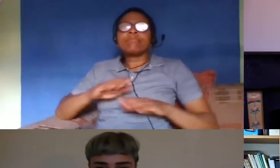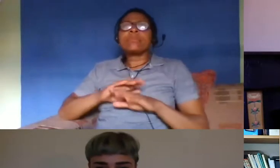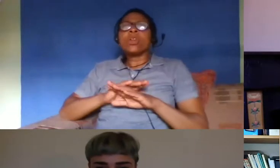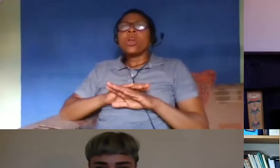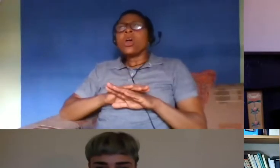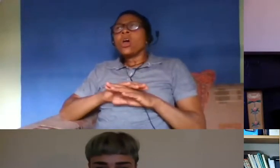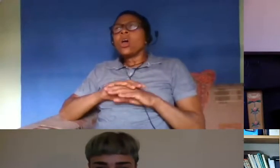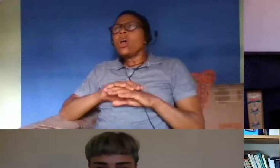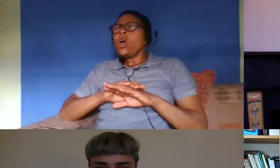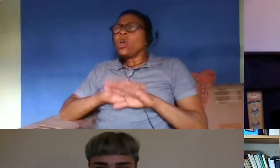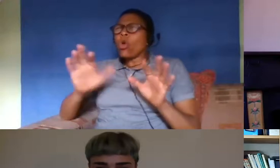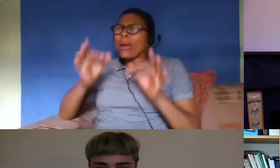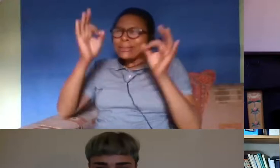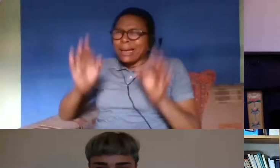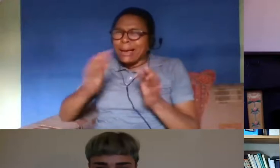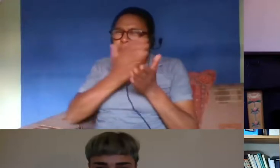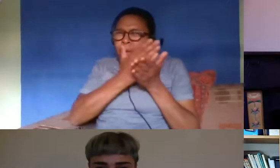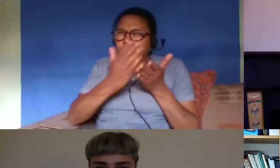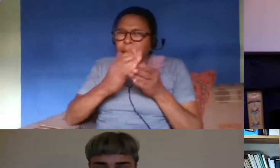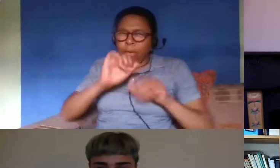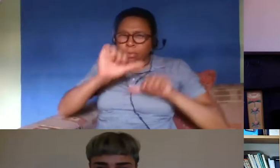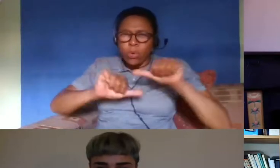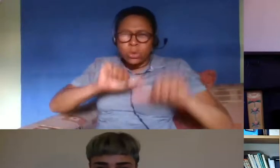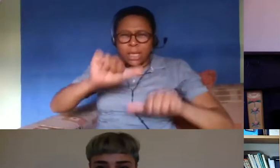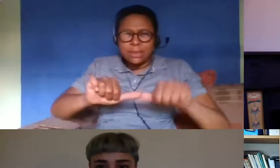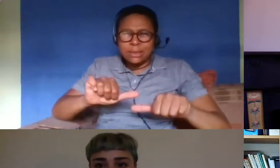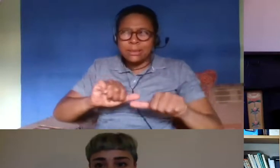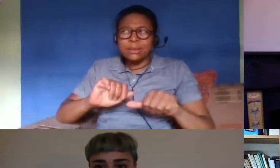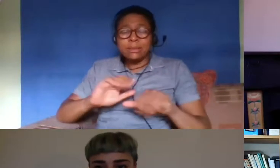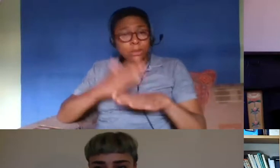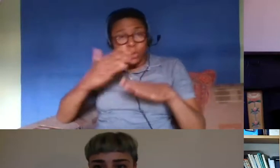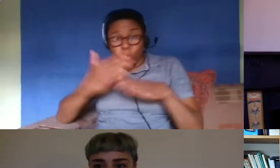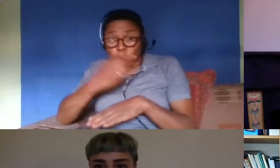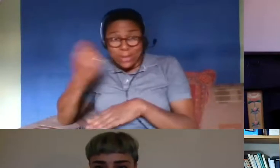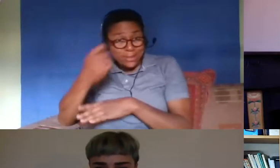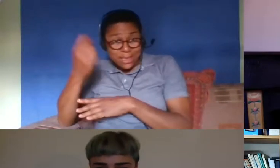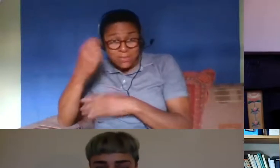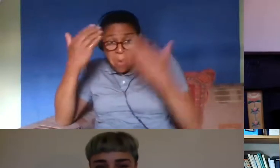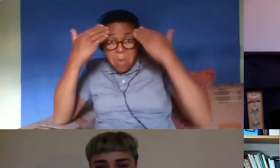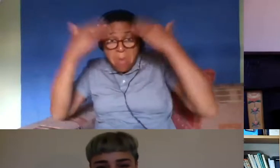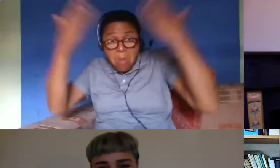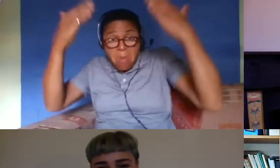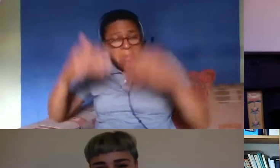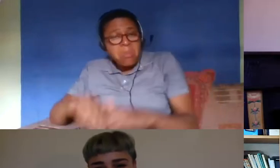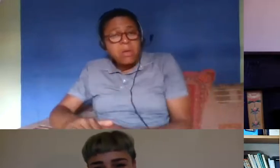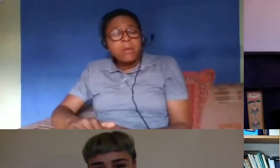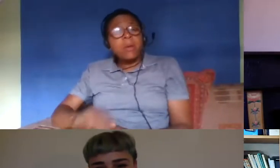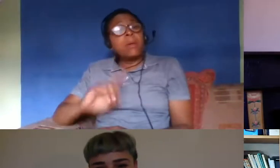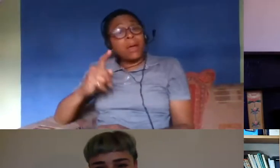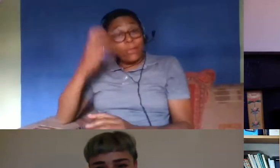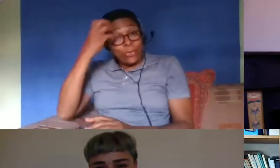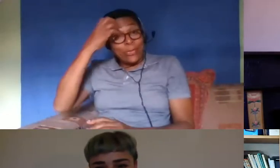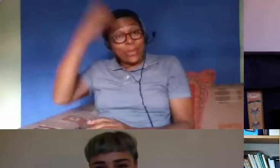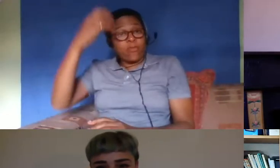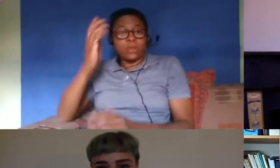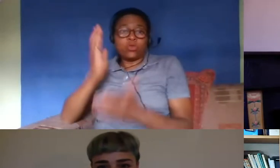clear legal mechanisms that i'm not sure actually work but but i'll leave that aside but it's yeah the government is basically doing as